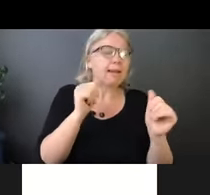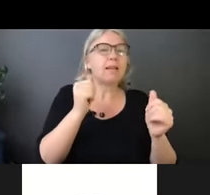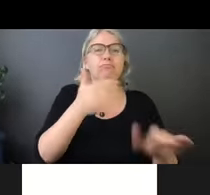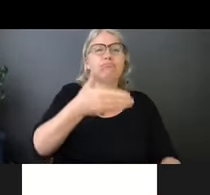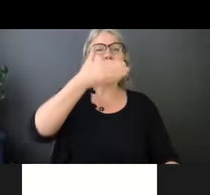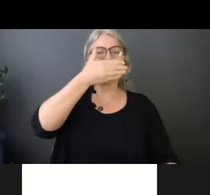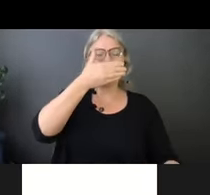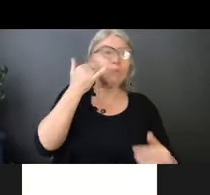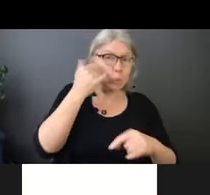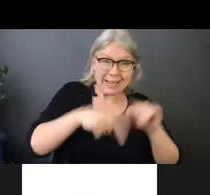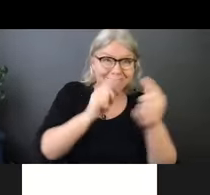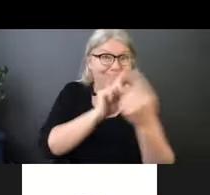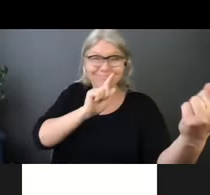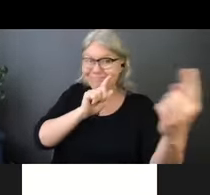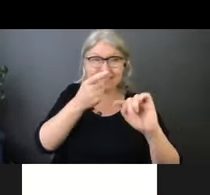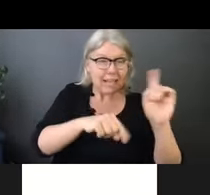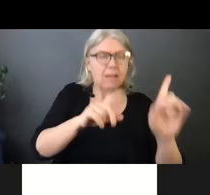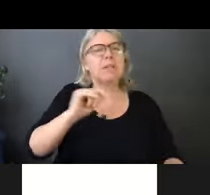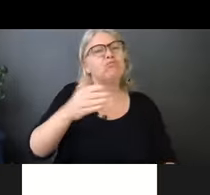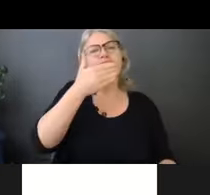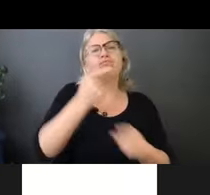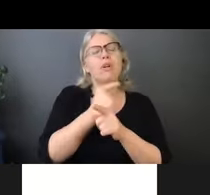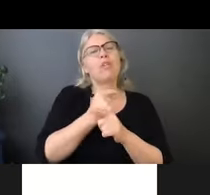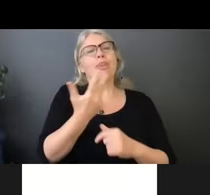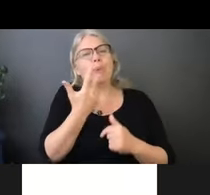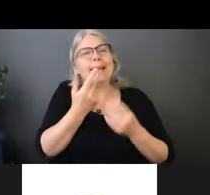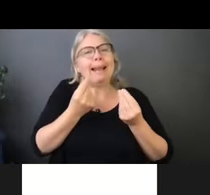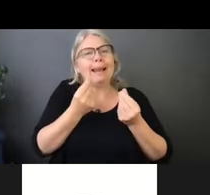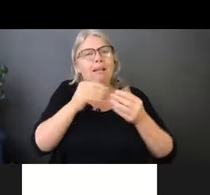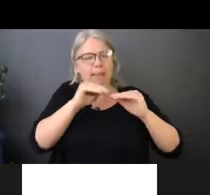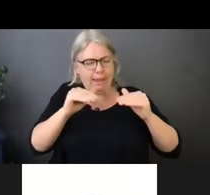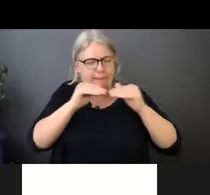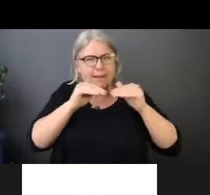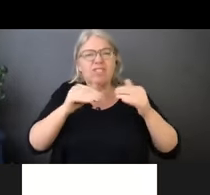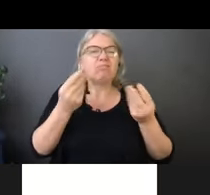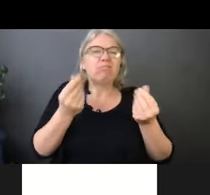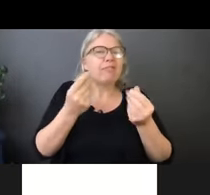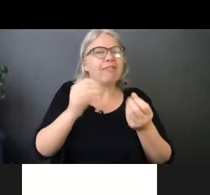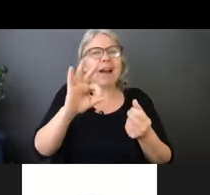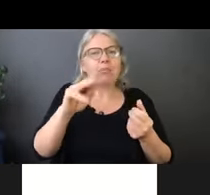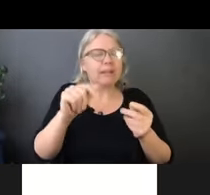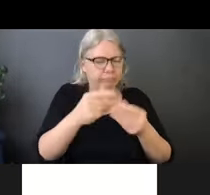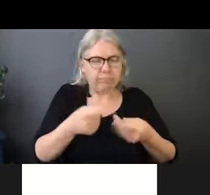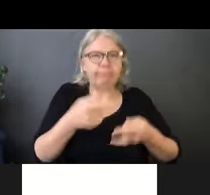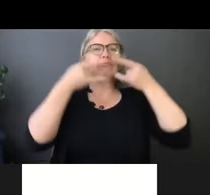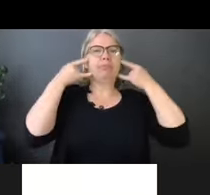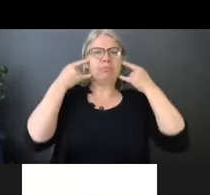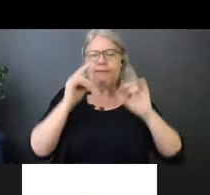sort of six feet from people. Okay. That is very, very helpful to know. Um,